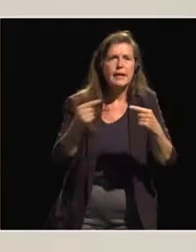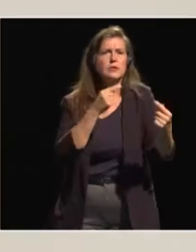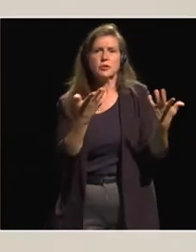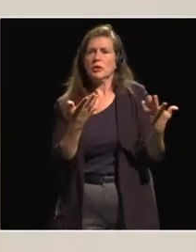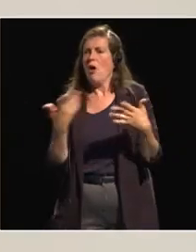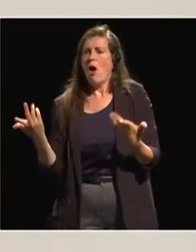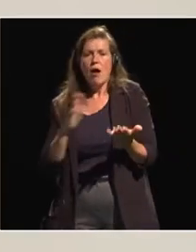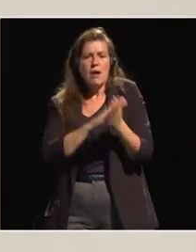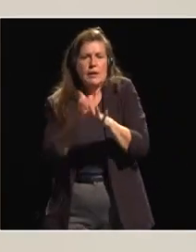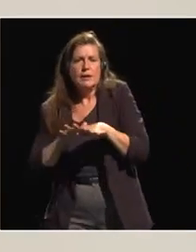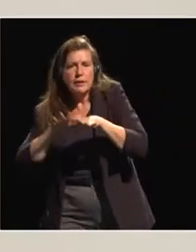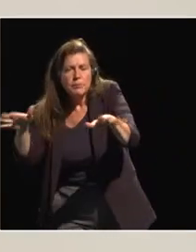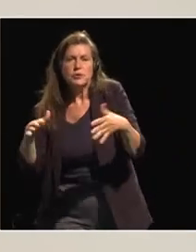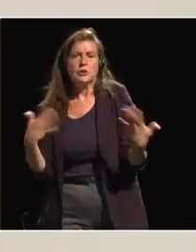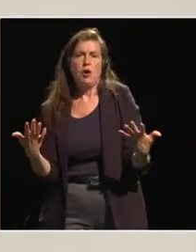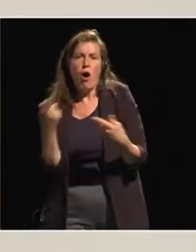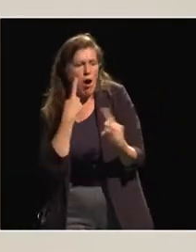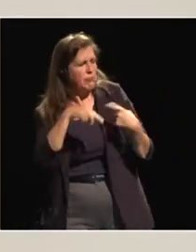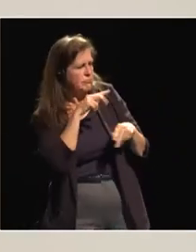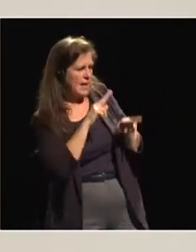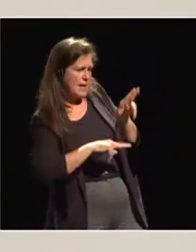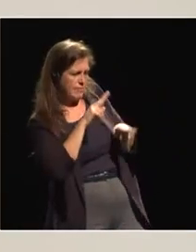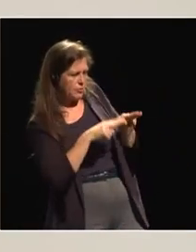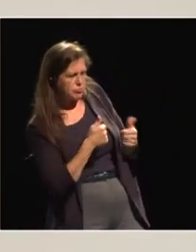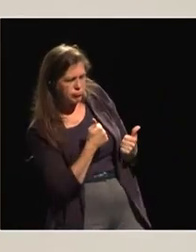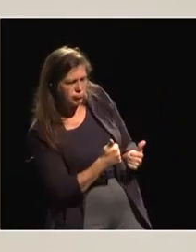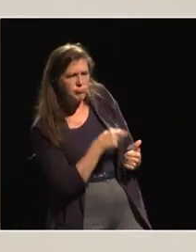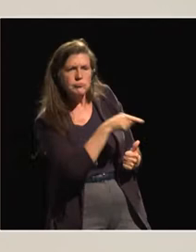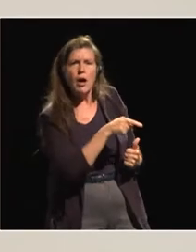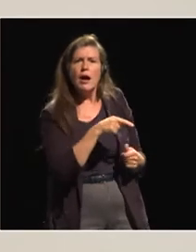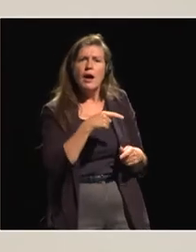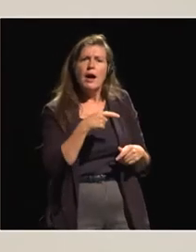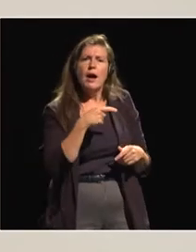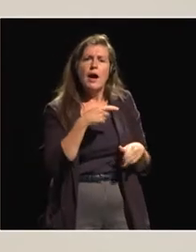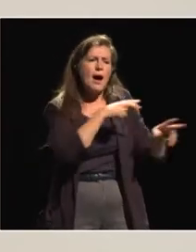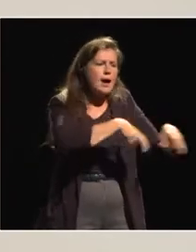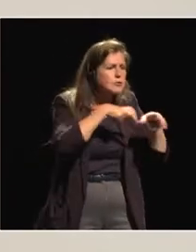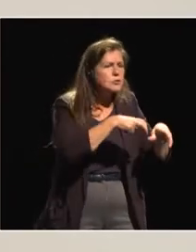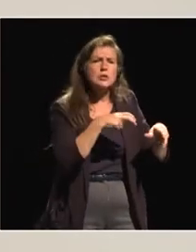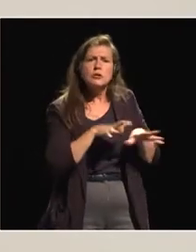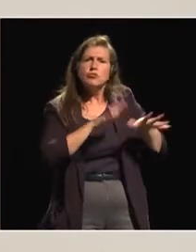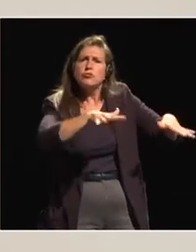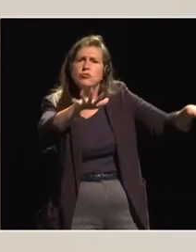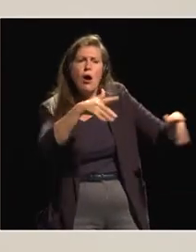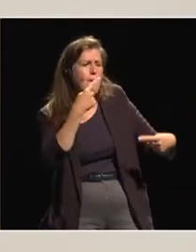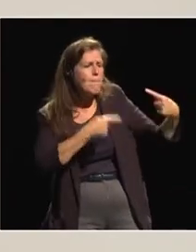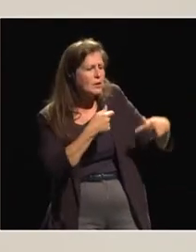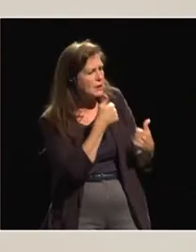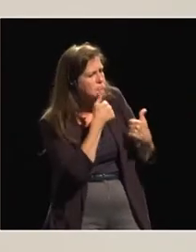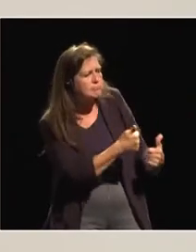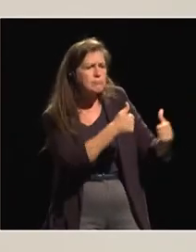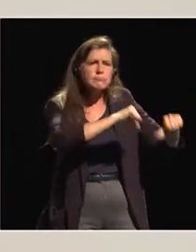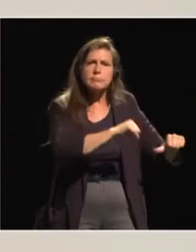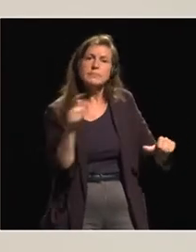level, the implementation level, the evaluation of agricultural and rural policies, but it's still